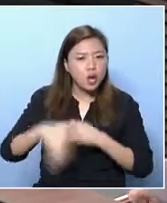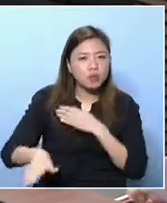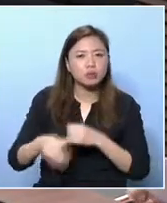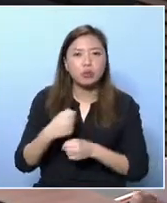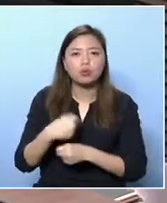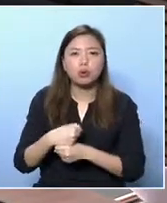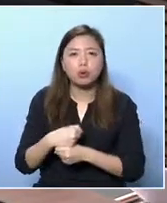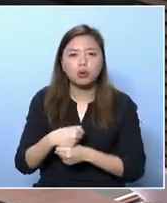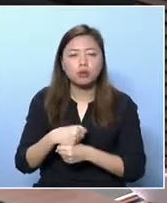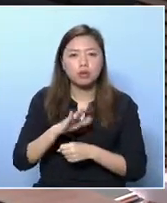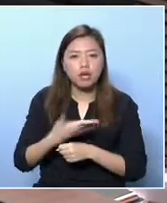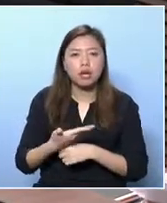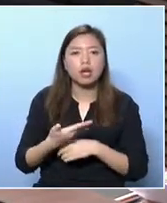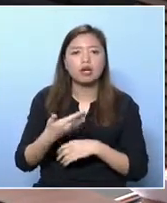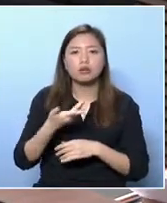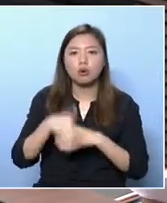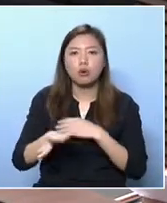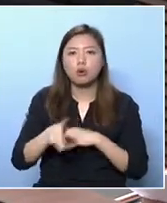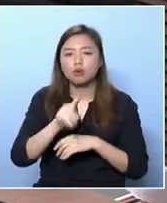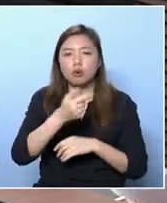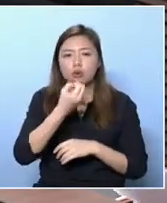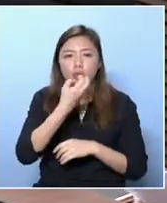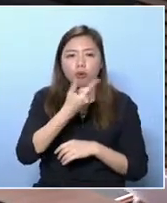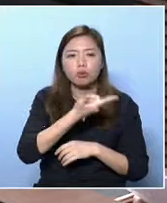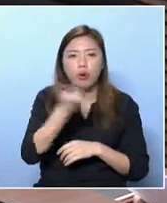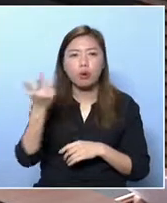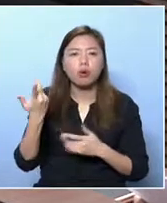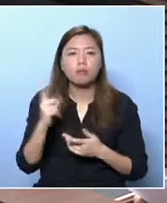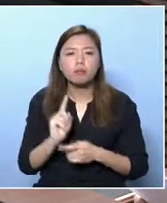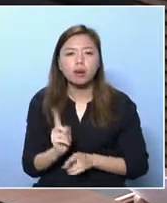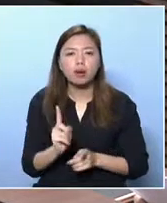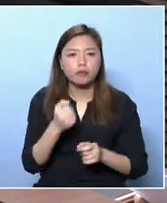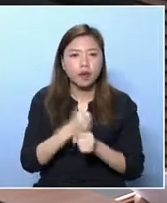Actually, many women would like to get employment, get employed.